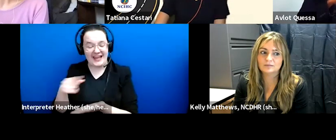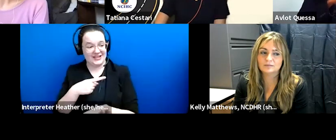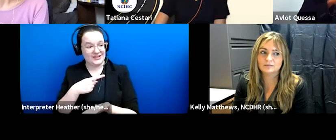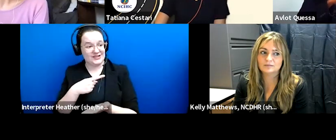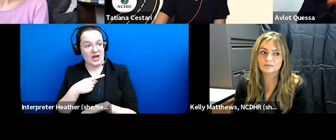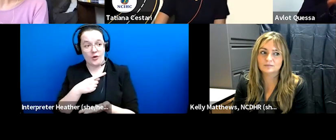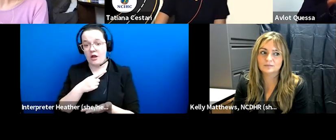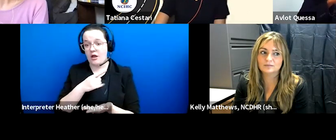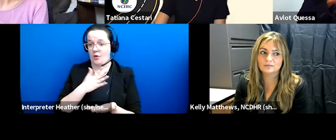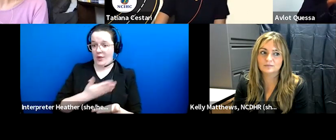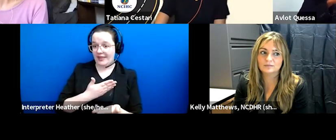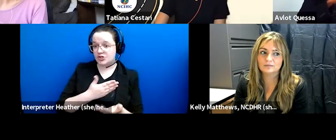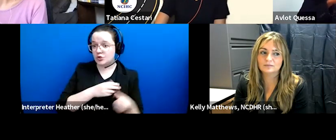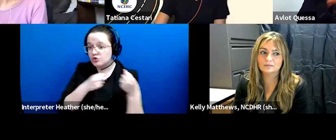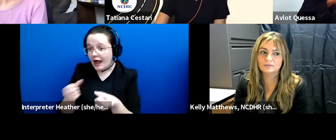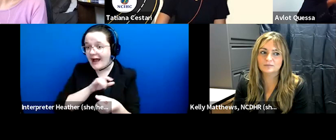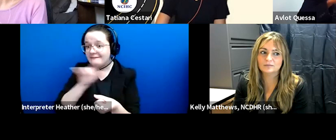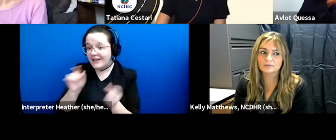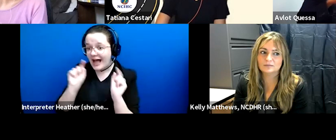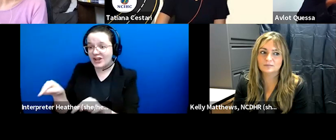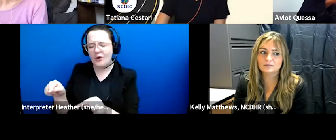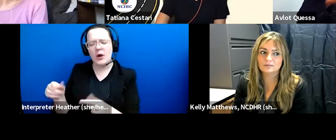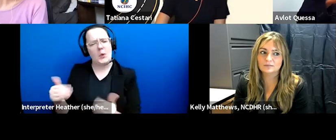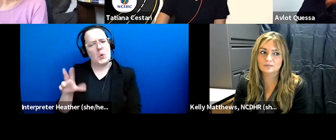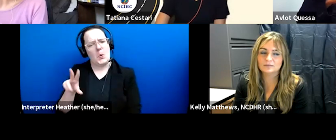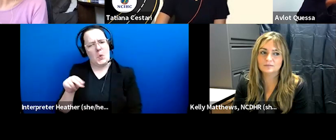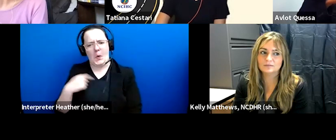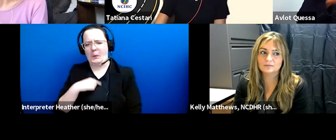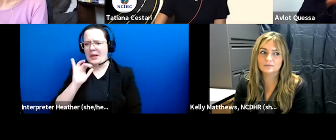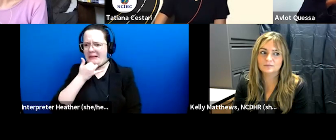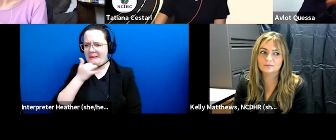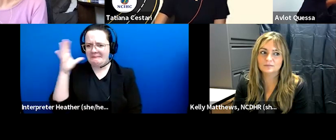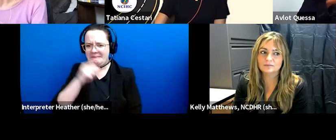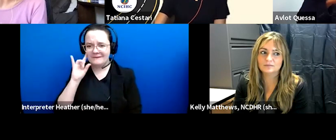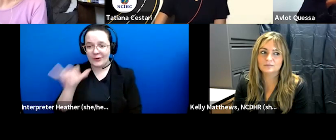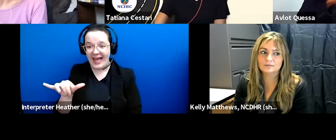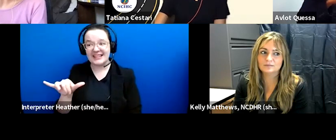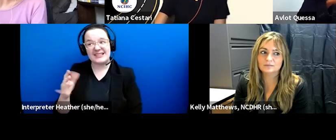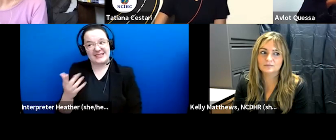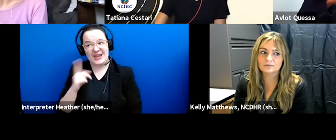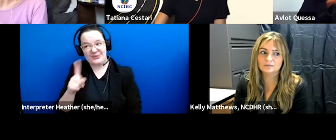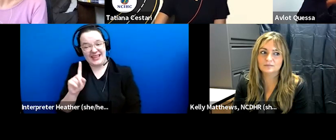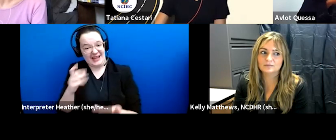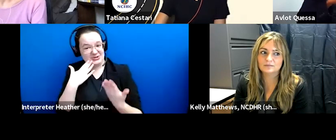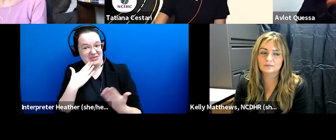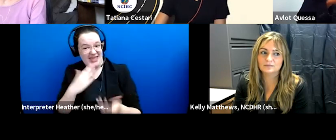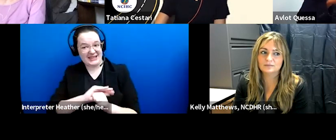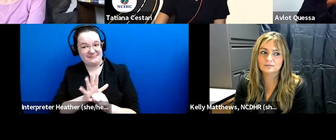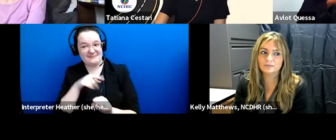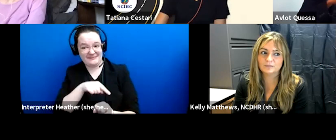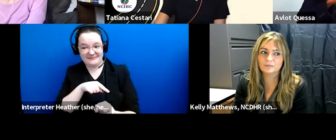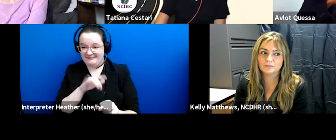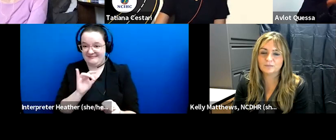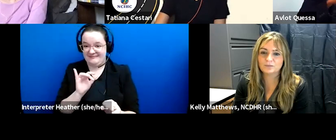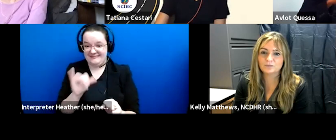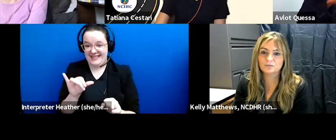misestimate on our part and we have the pandemic to thank for actually having saved that first um